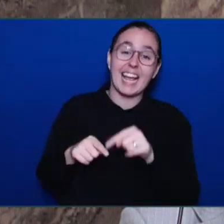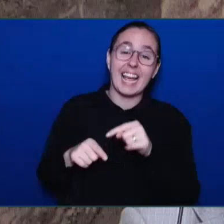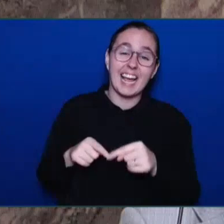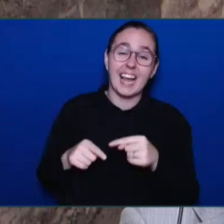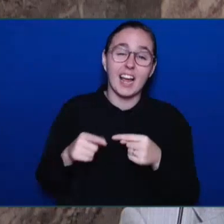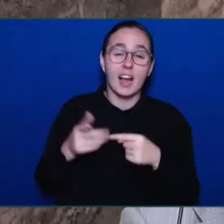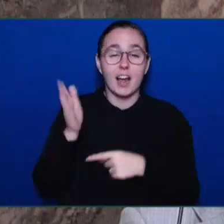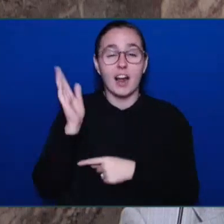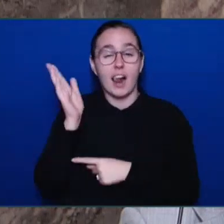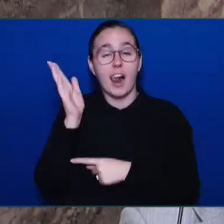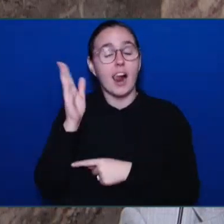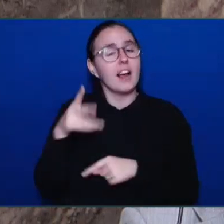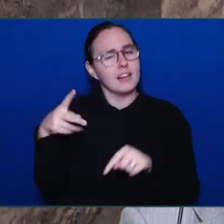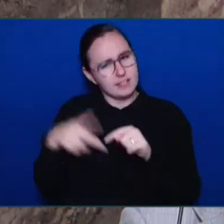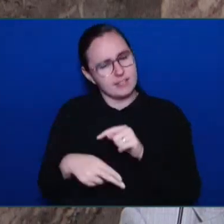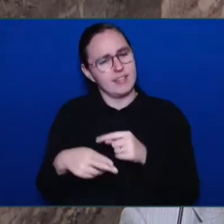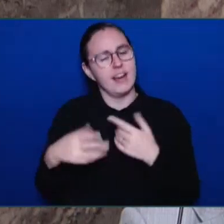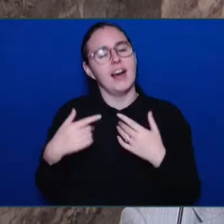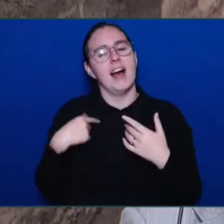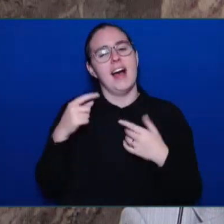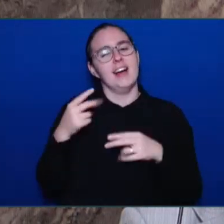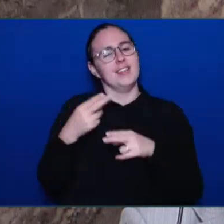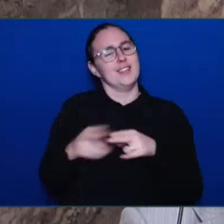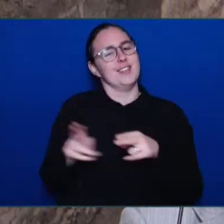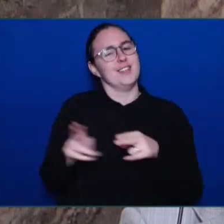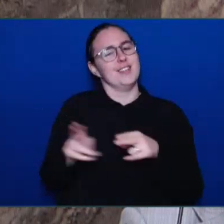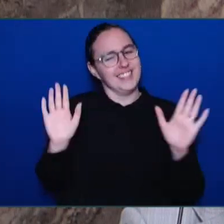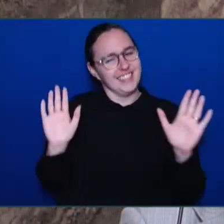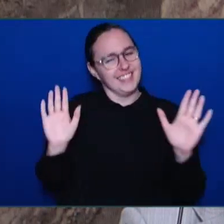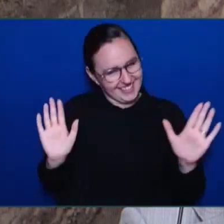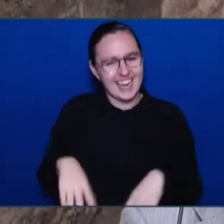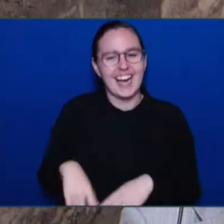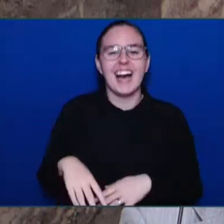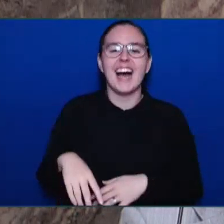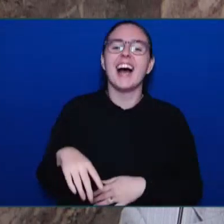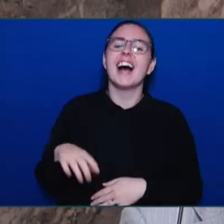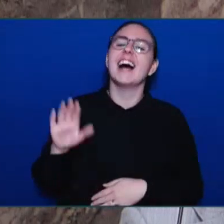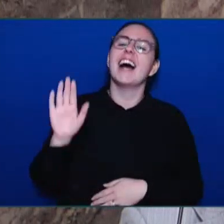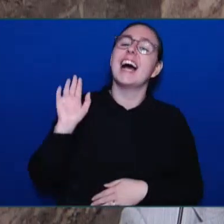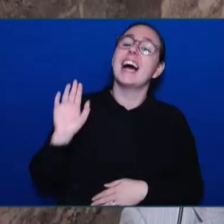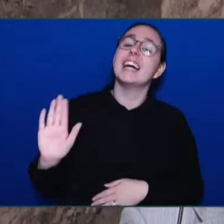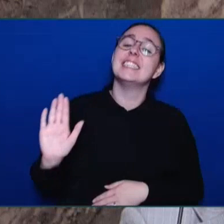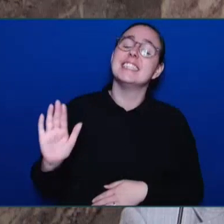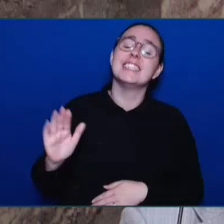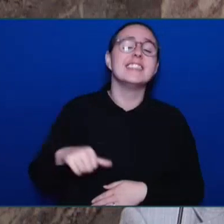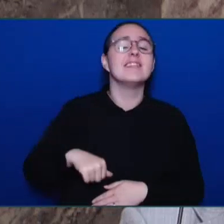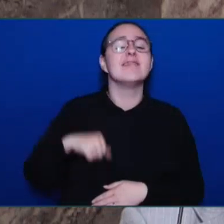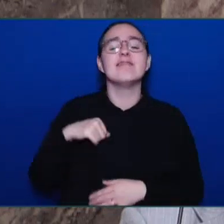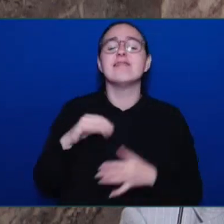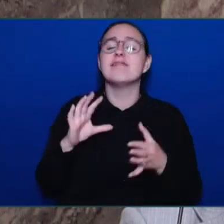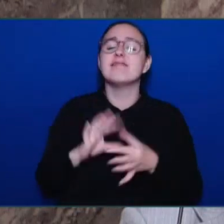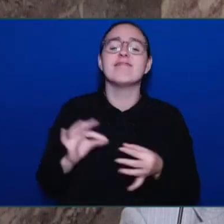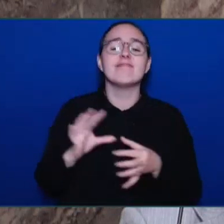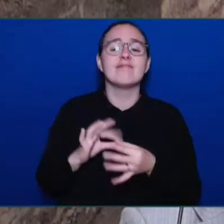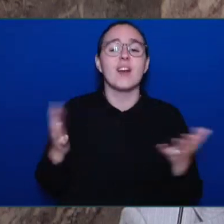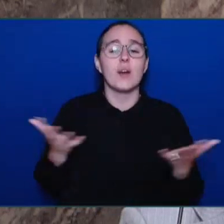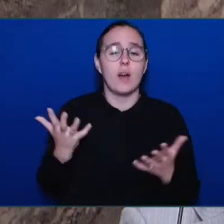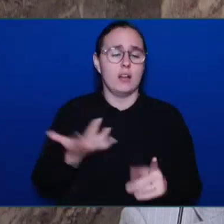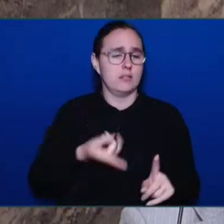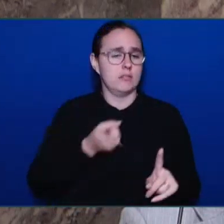speeches short and just delivered on the goods. Now, Mr. Speaker, traditionally in this legislature, in this chamber,